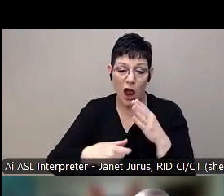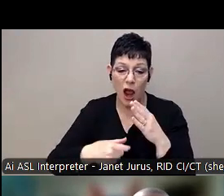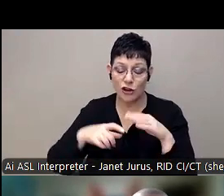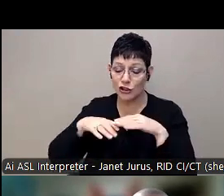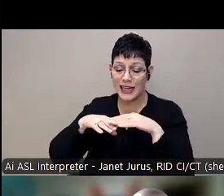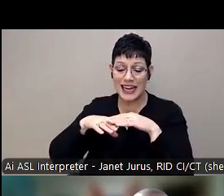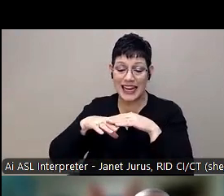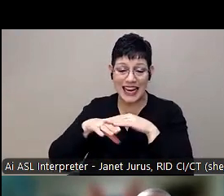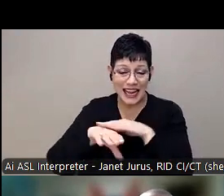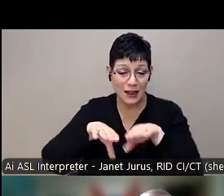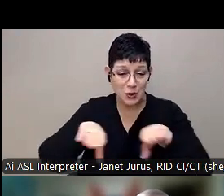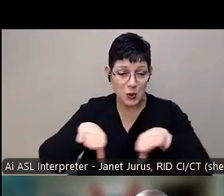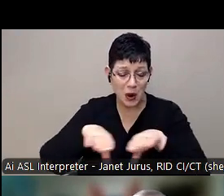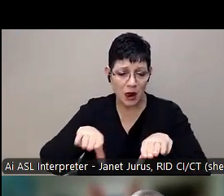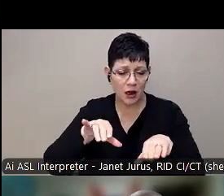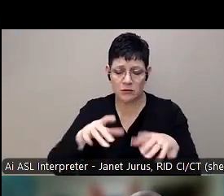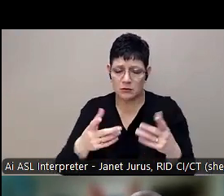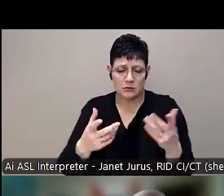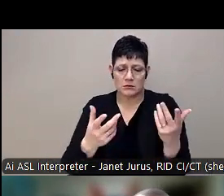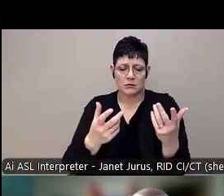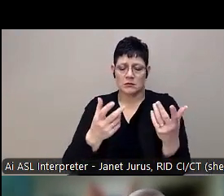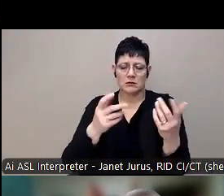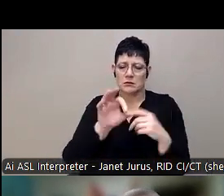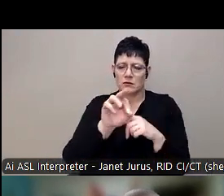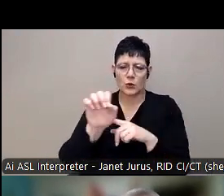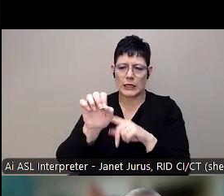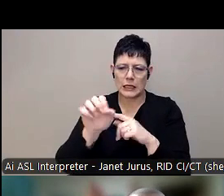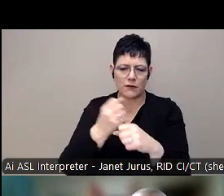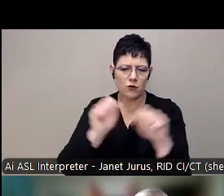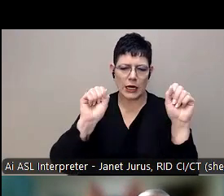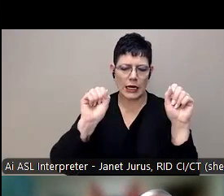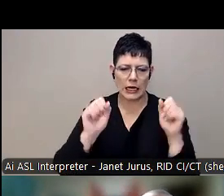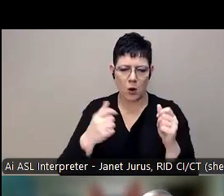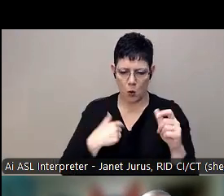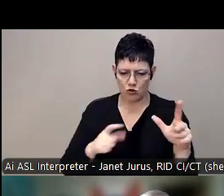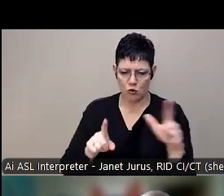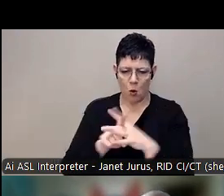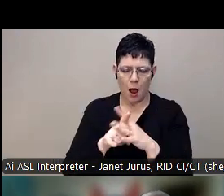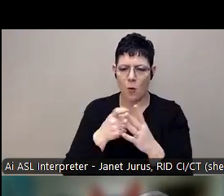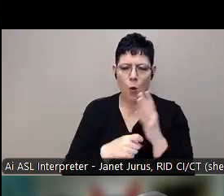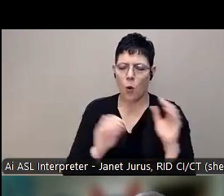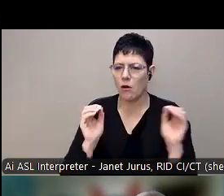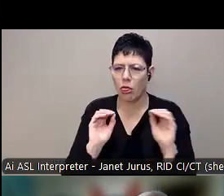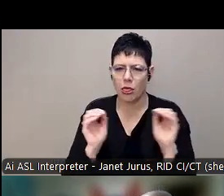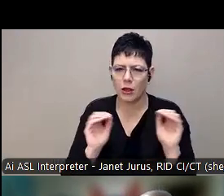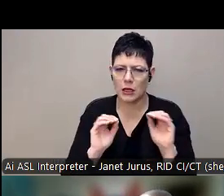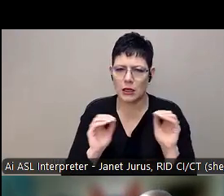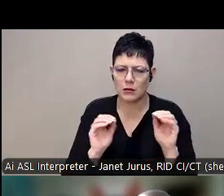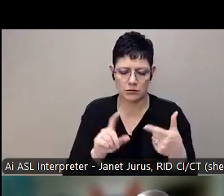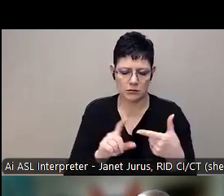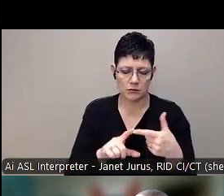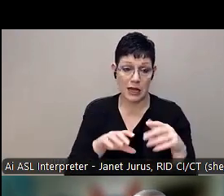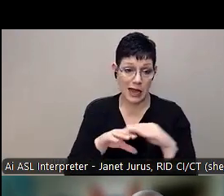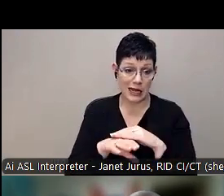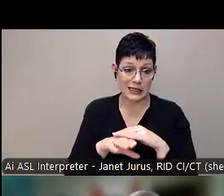what our services are meant to be. They're completely free to any site that we serve. They are accessible. They're